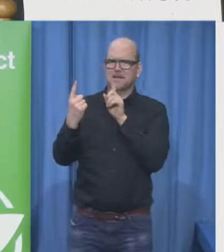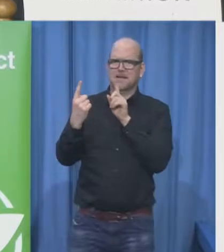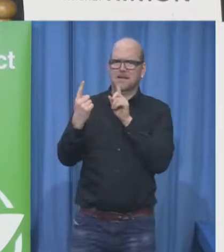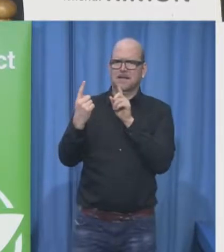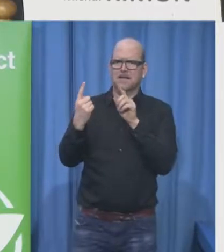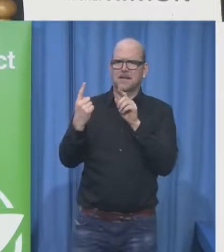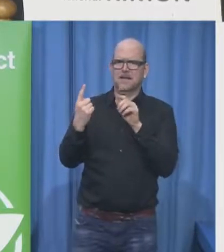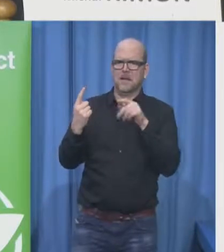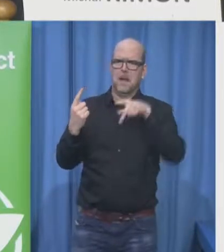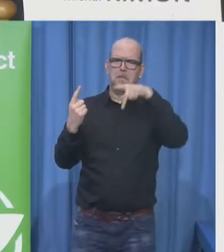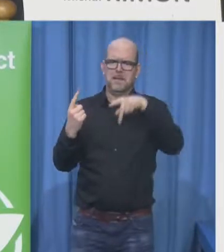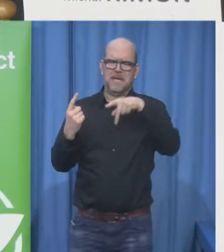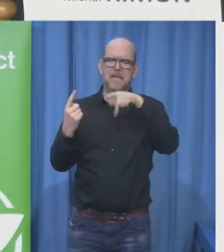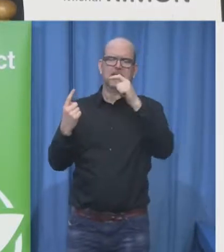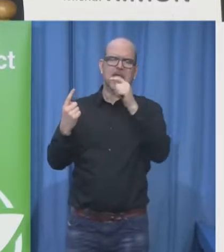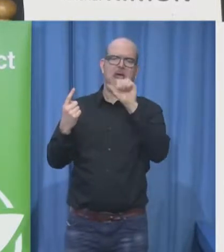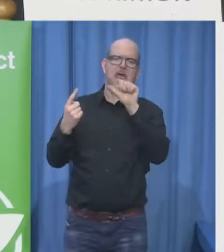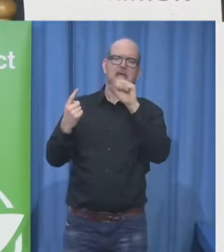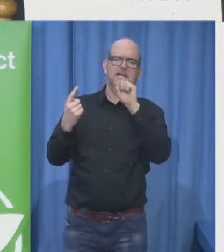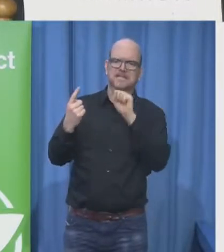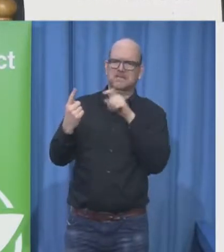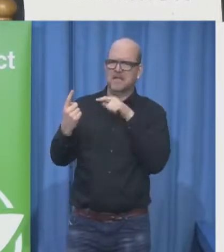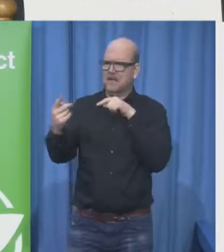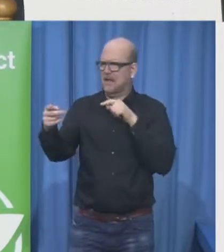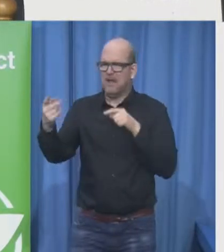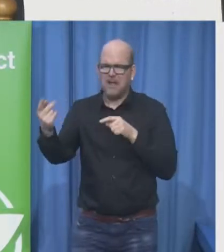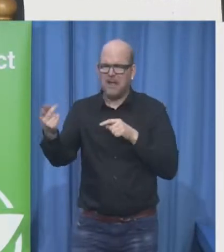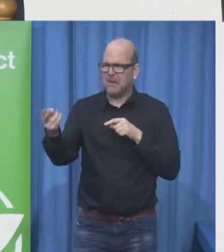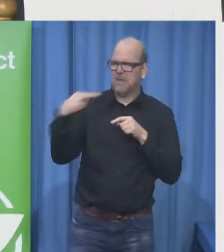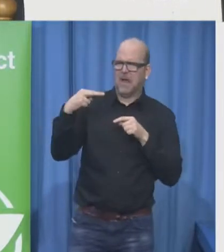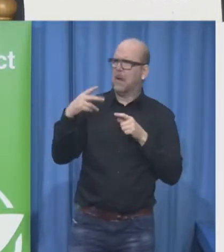their hand on my shoulder and said there there never mind